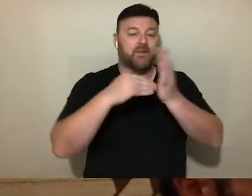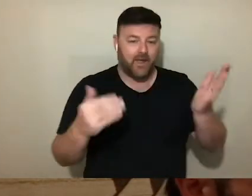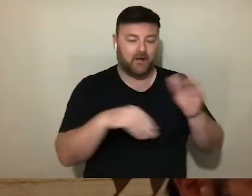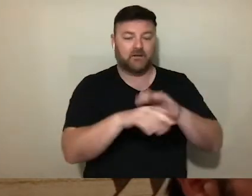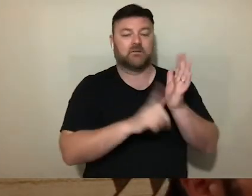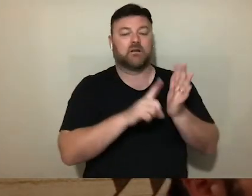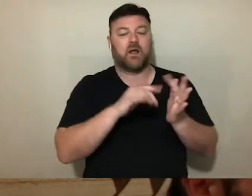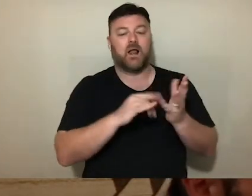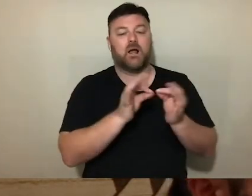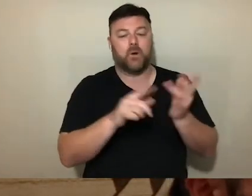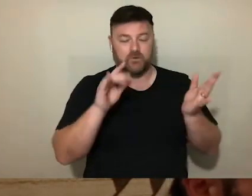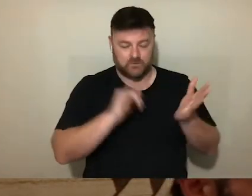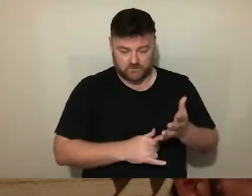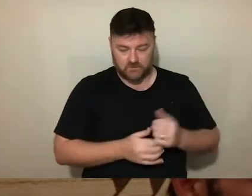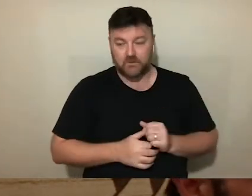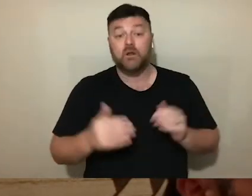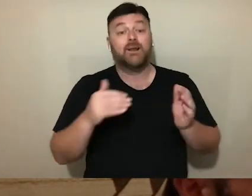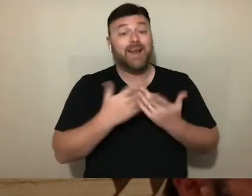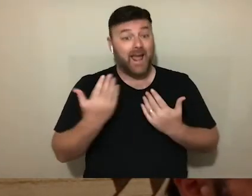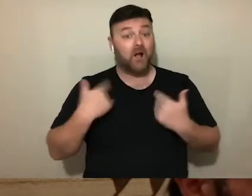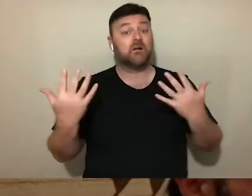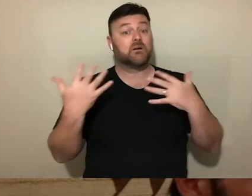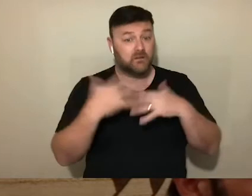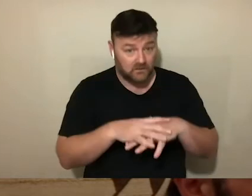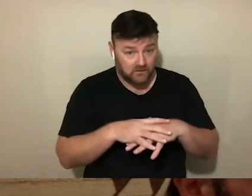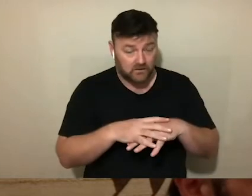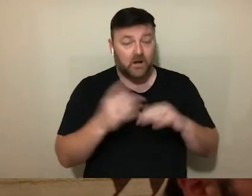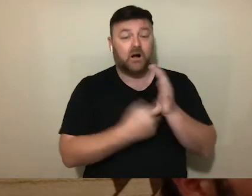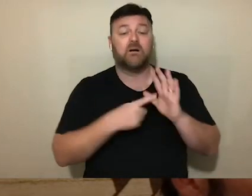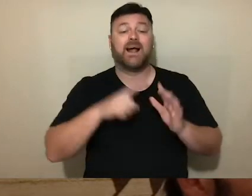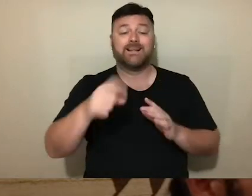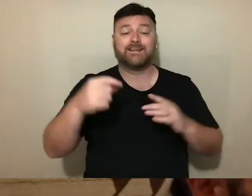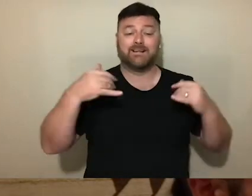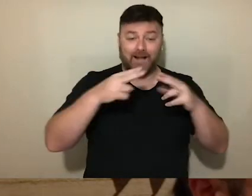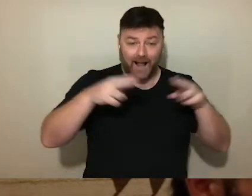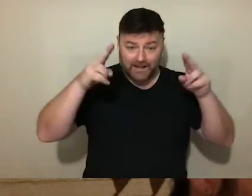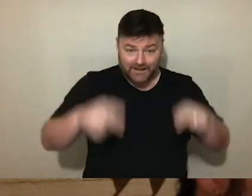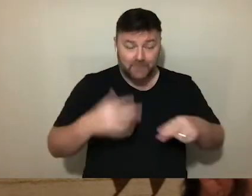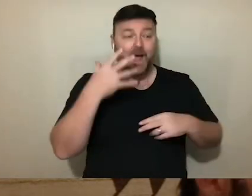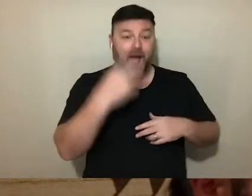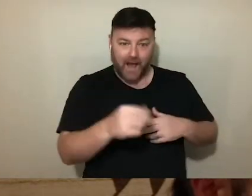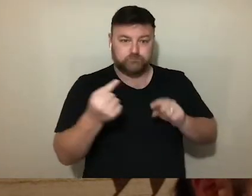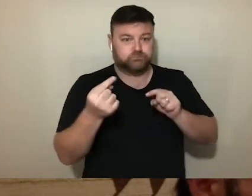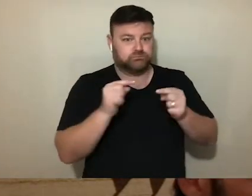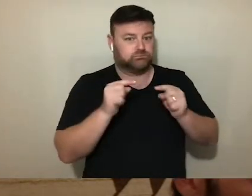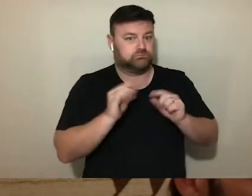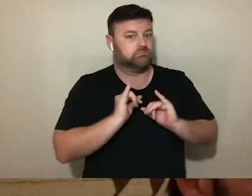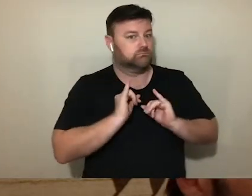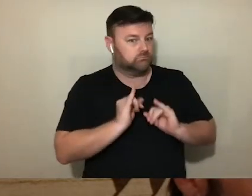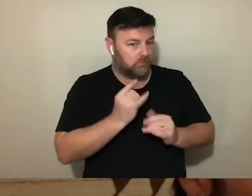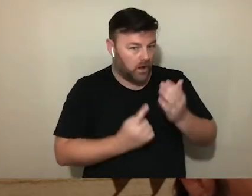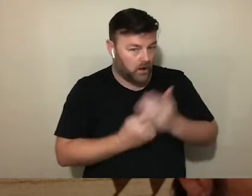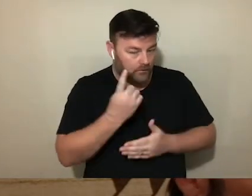Nevertheless, the recently inaugurated Lesbos RIC camp has already provoked numerous controversies. The new location is